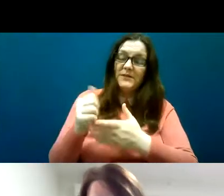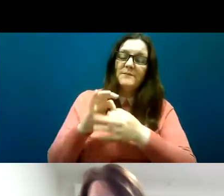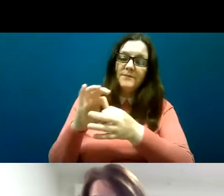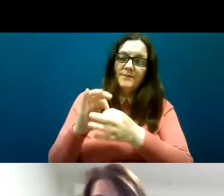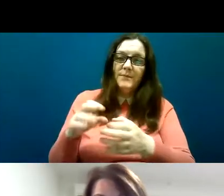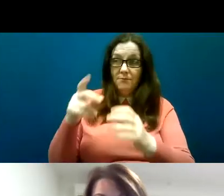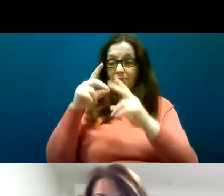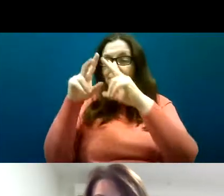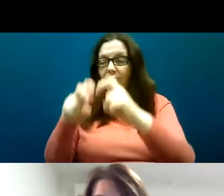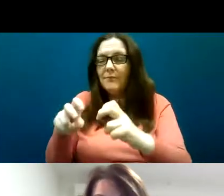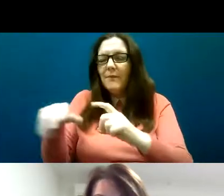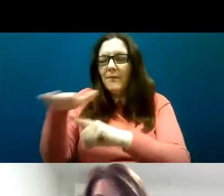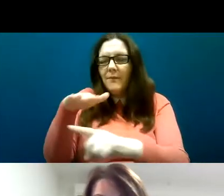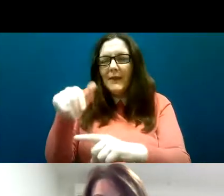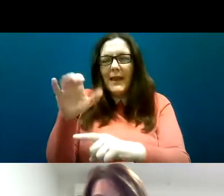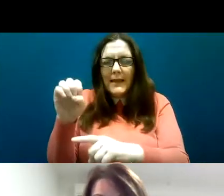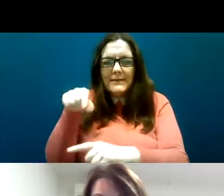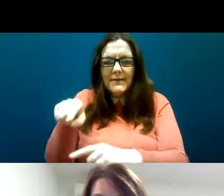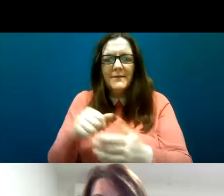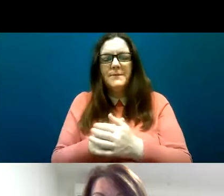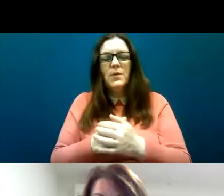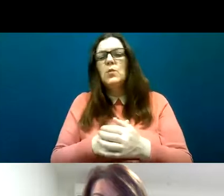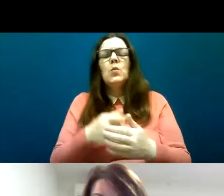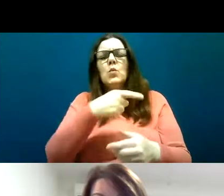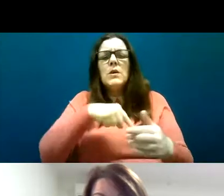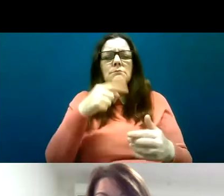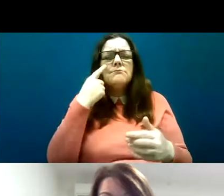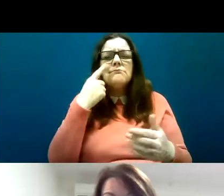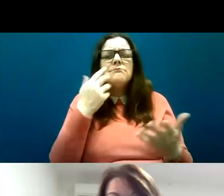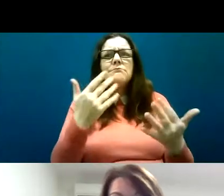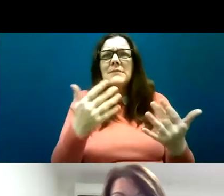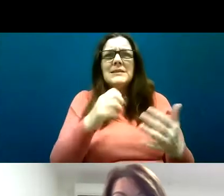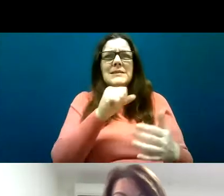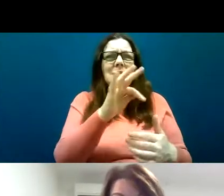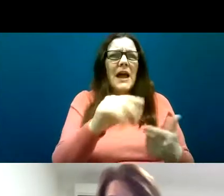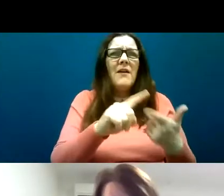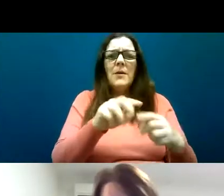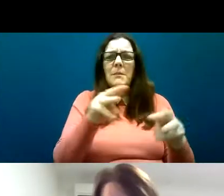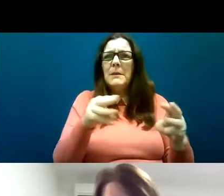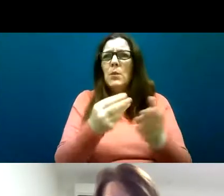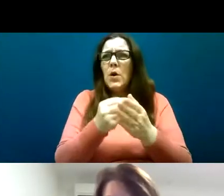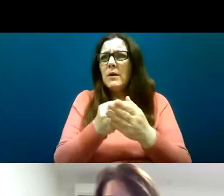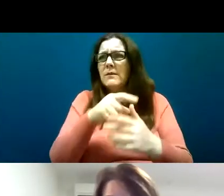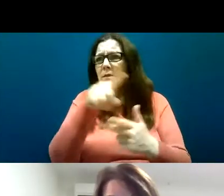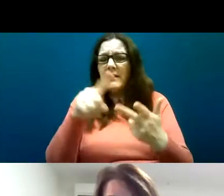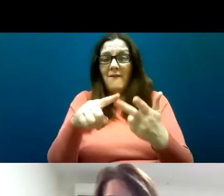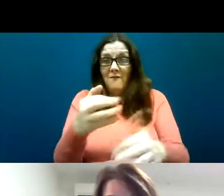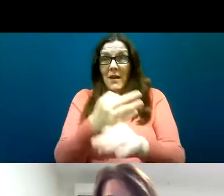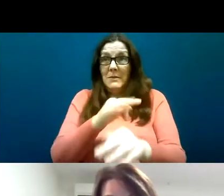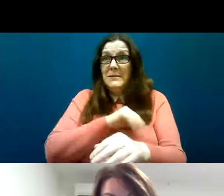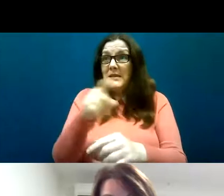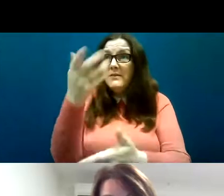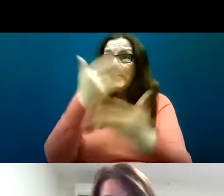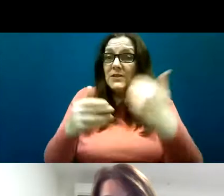staff working with families and individuals, the families themselves, and then specifically contacted individuals with